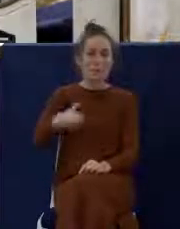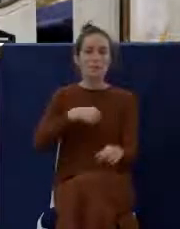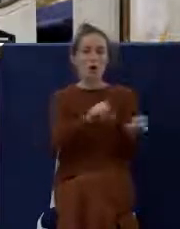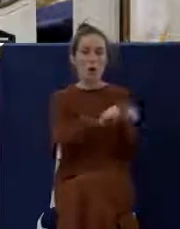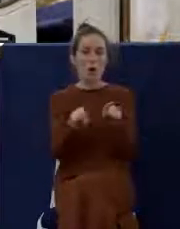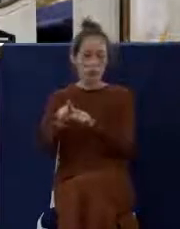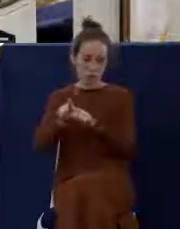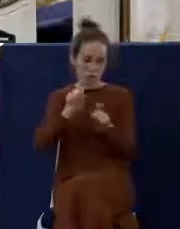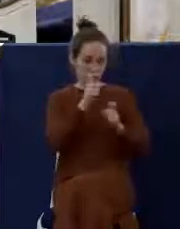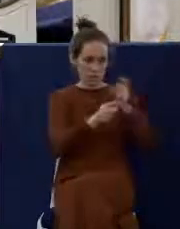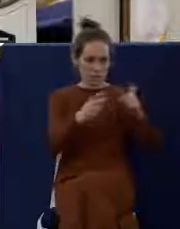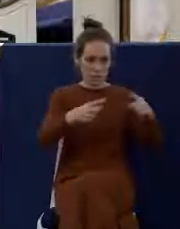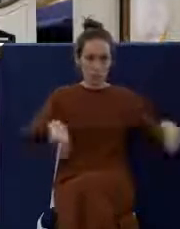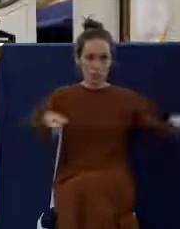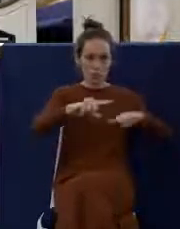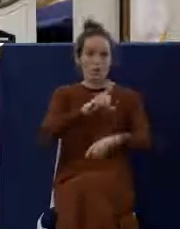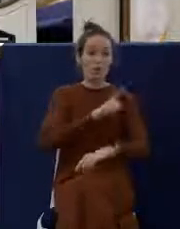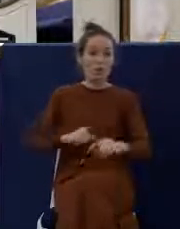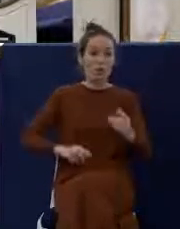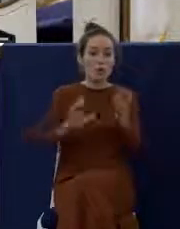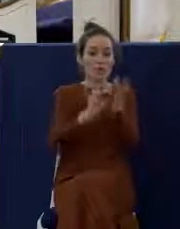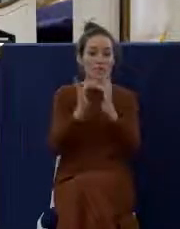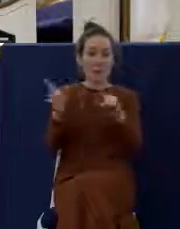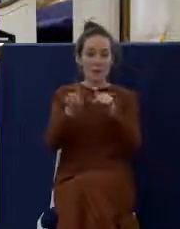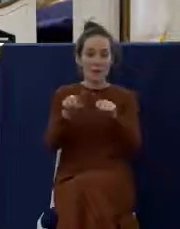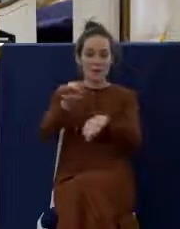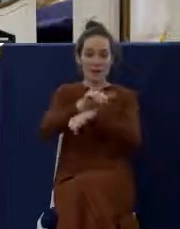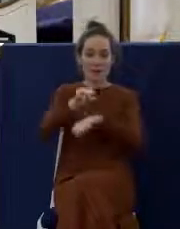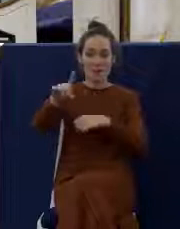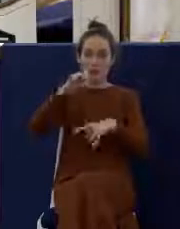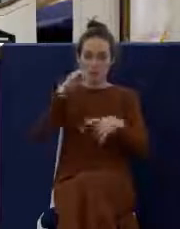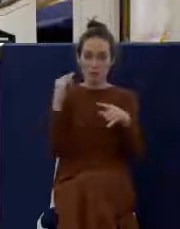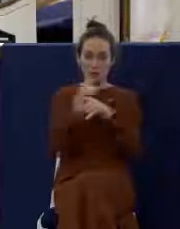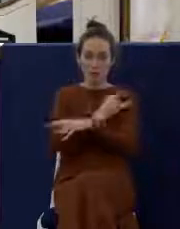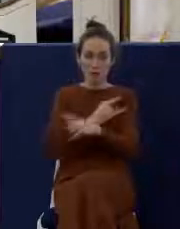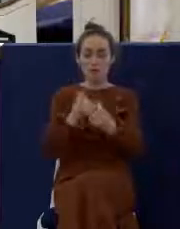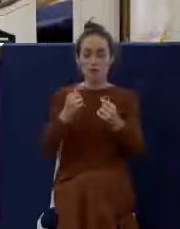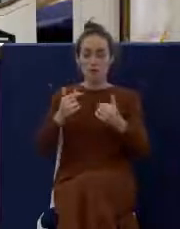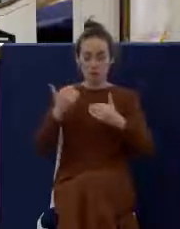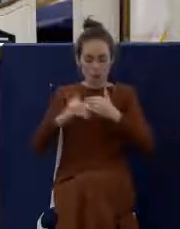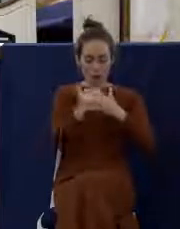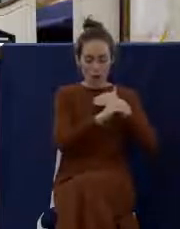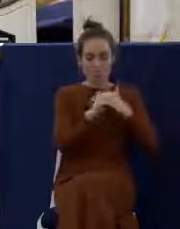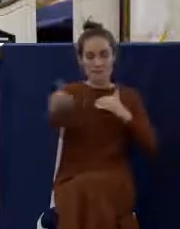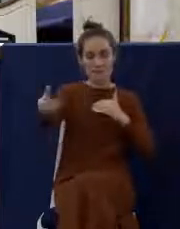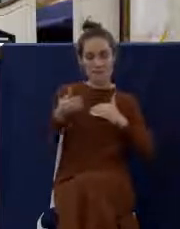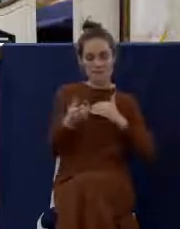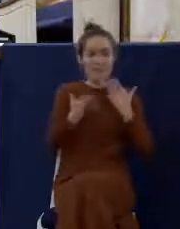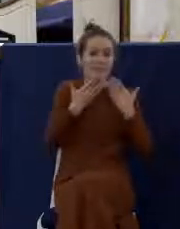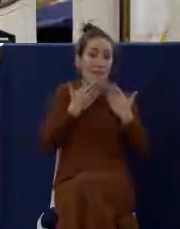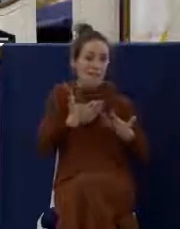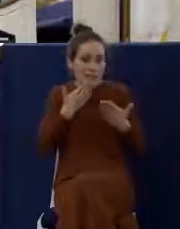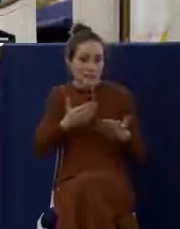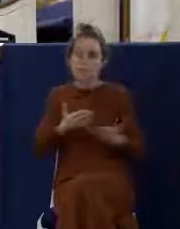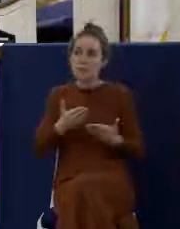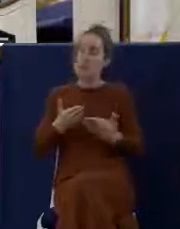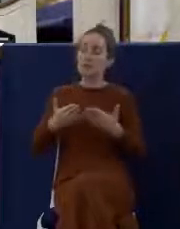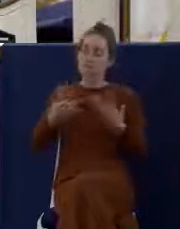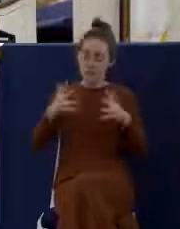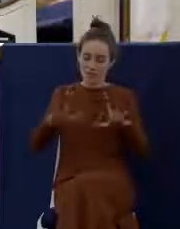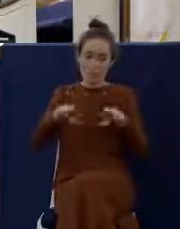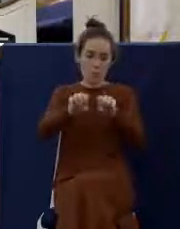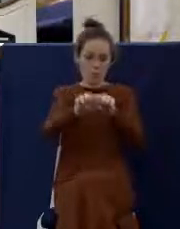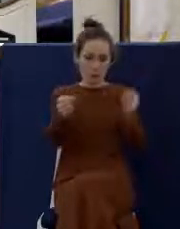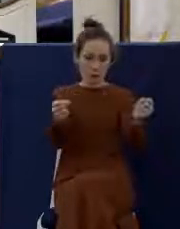unto you, that the Lord Jesus, the same night in which he was betrayed, took bread, and when he had given thanks, he break it,